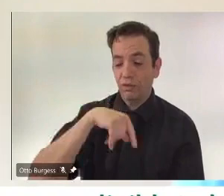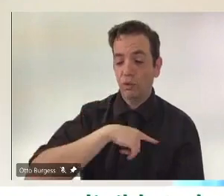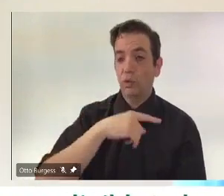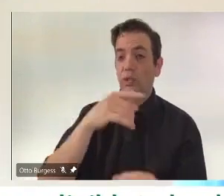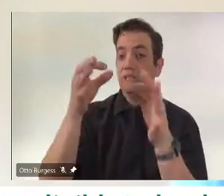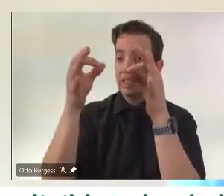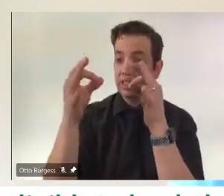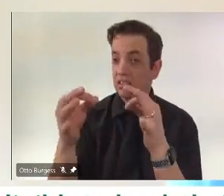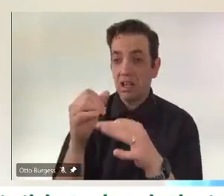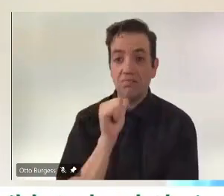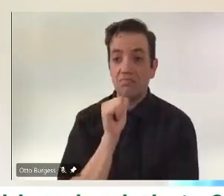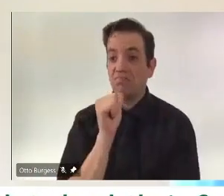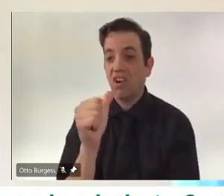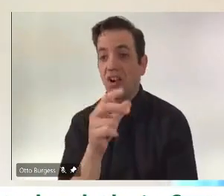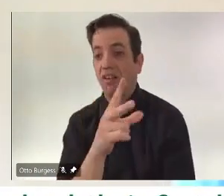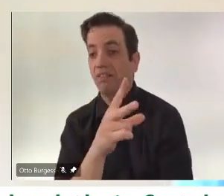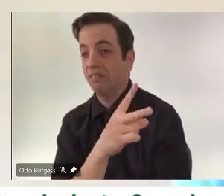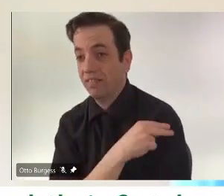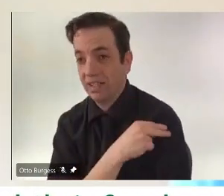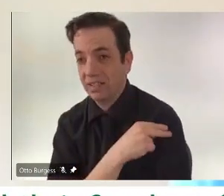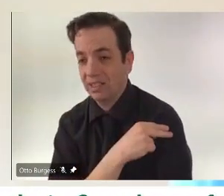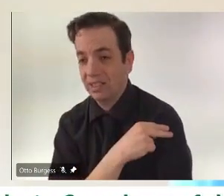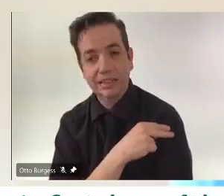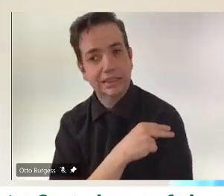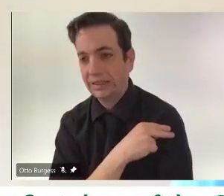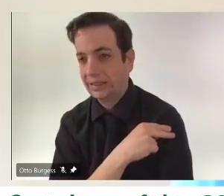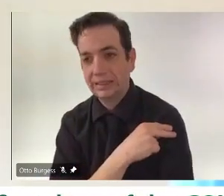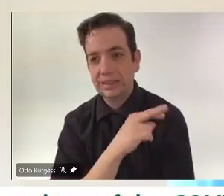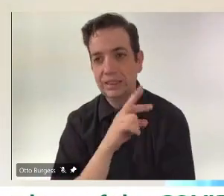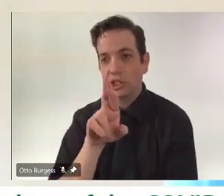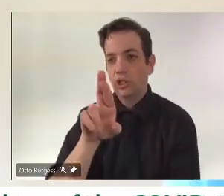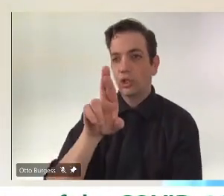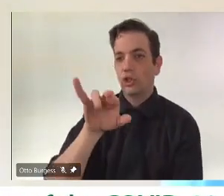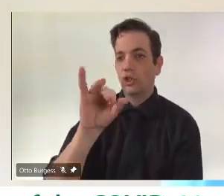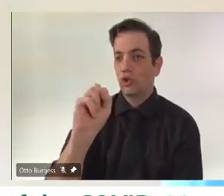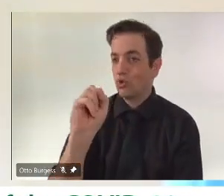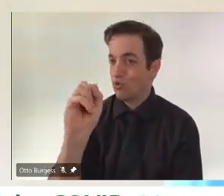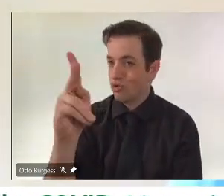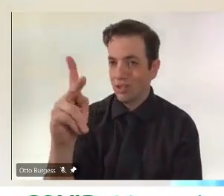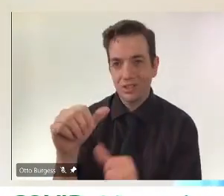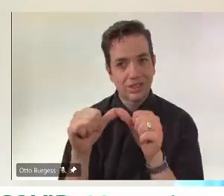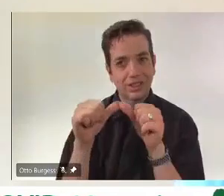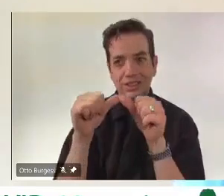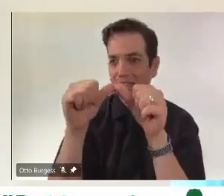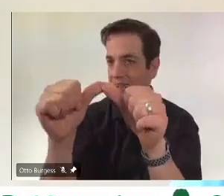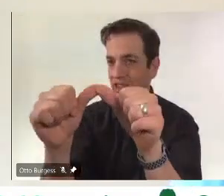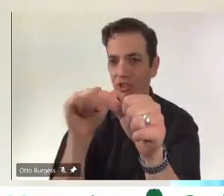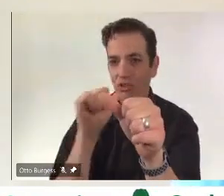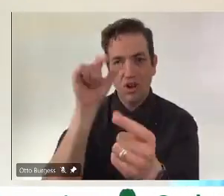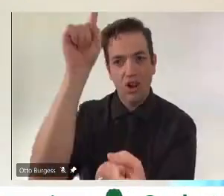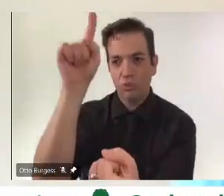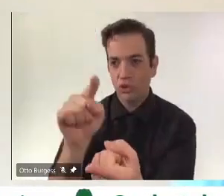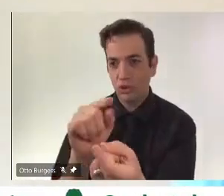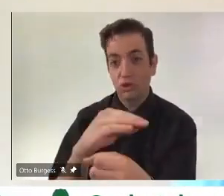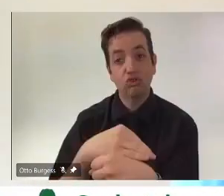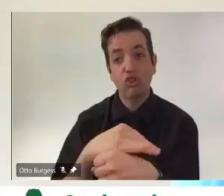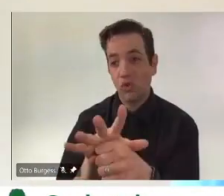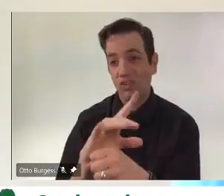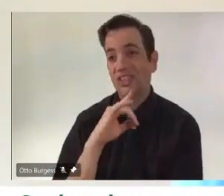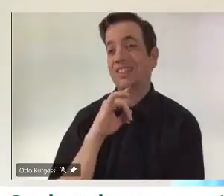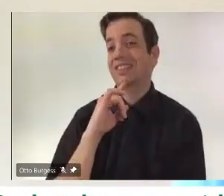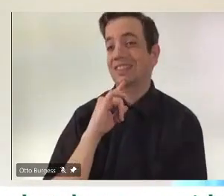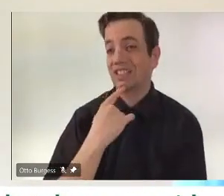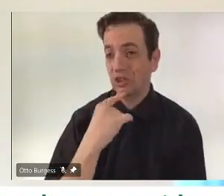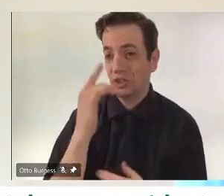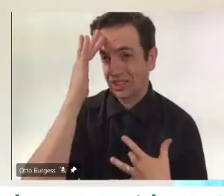remains exactly the same as it was in February 2020. You know, COVID is a serious illness. Vaccination protects you